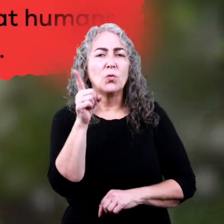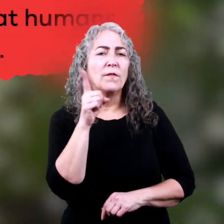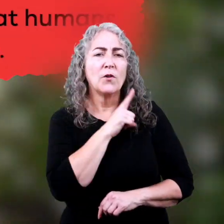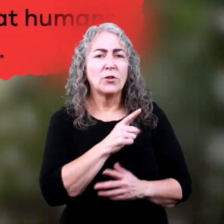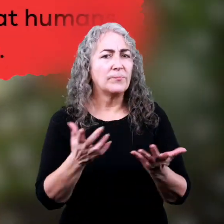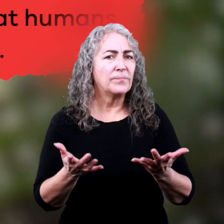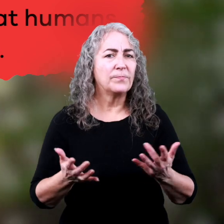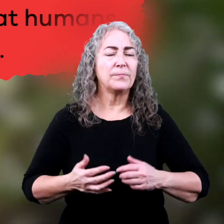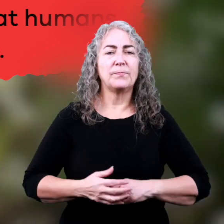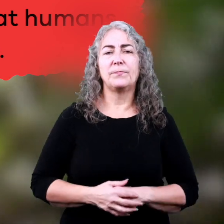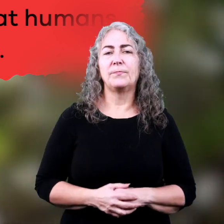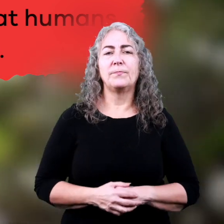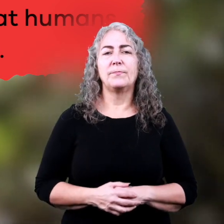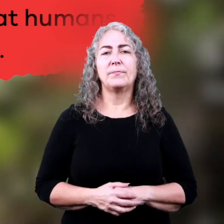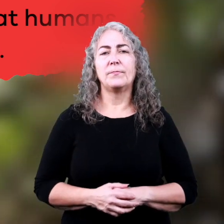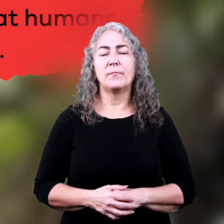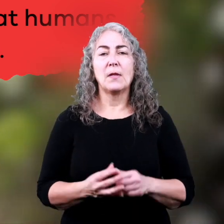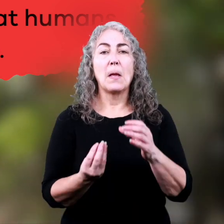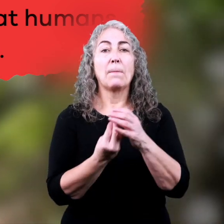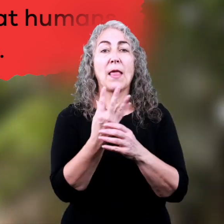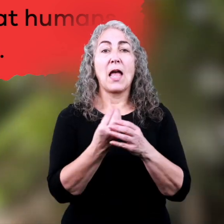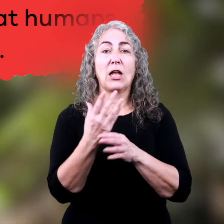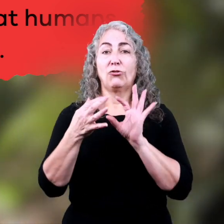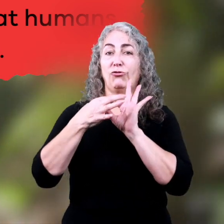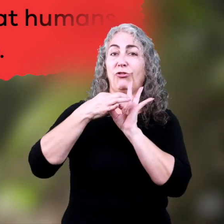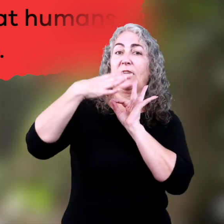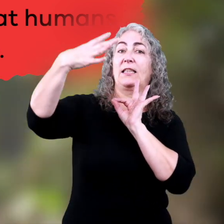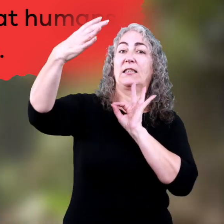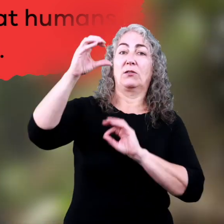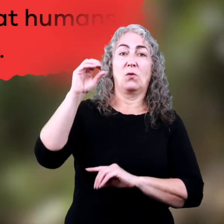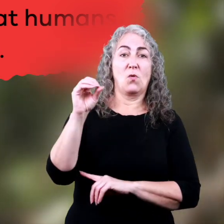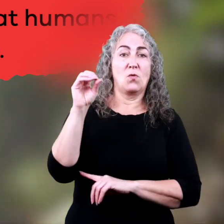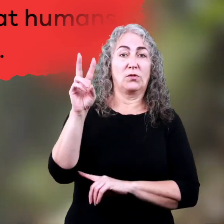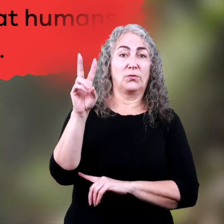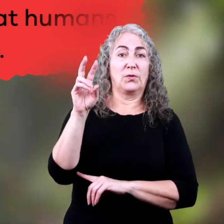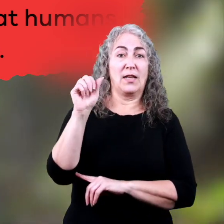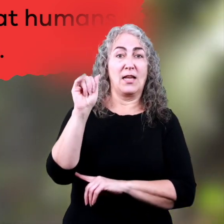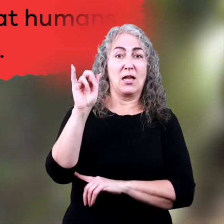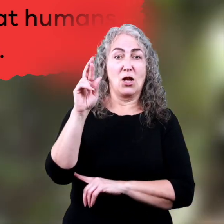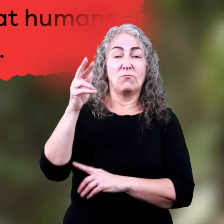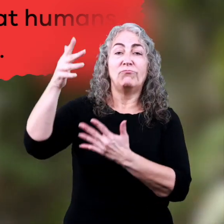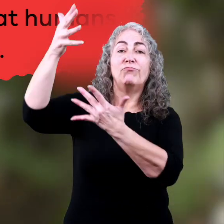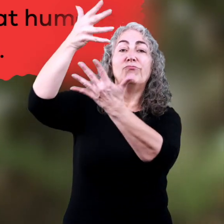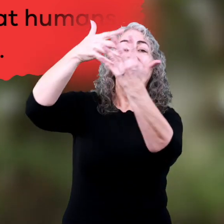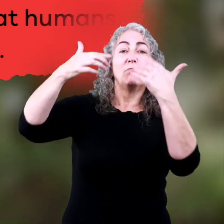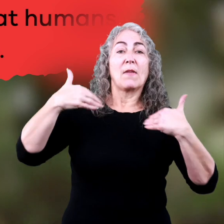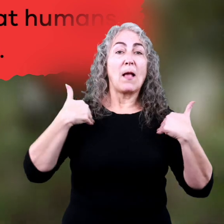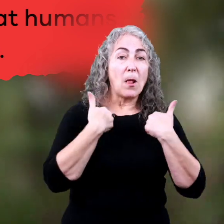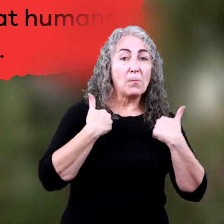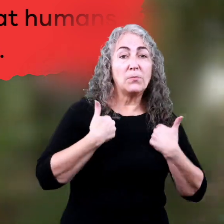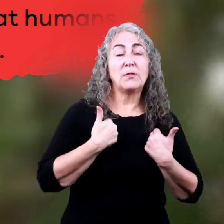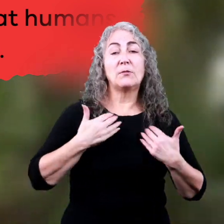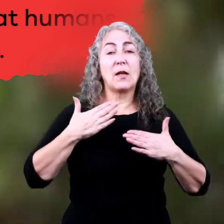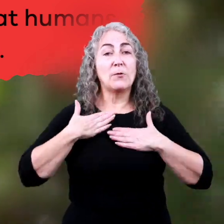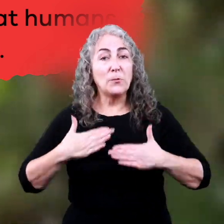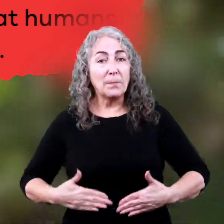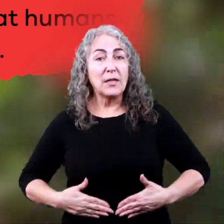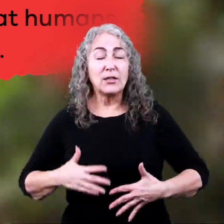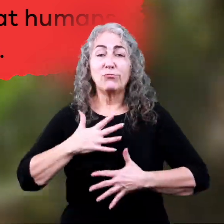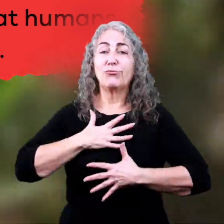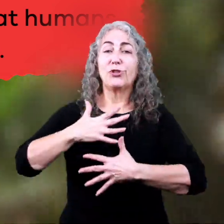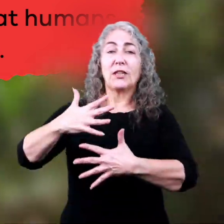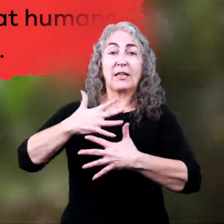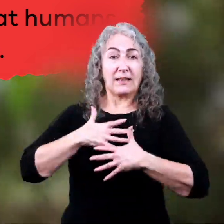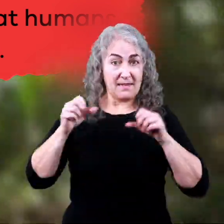True or false. Plants release oxygen into the air that humans and other animals breathe.